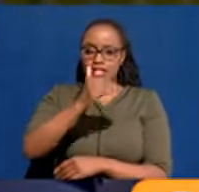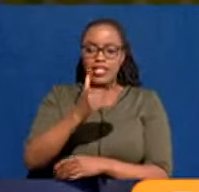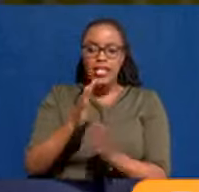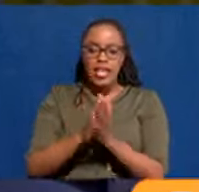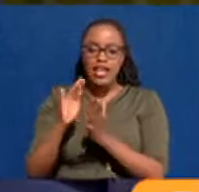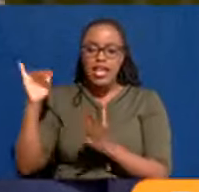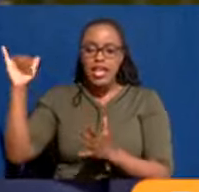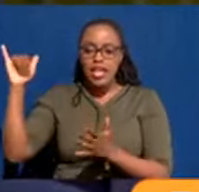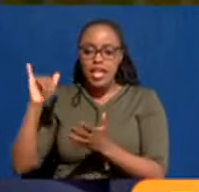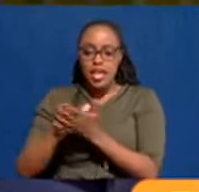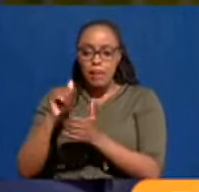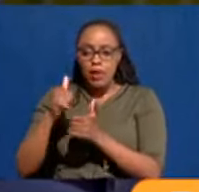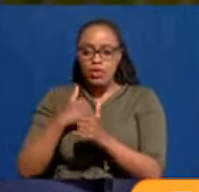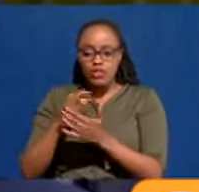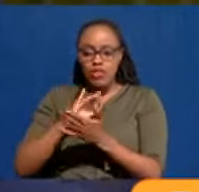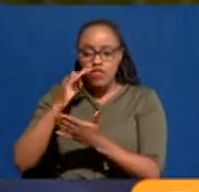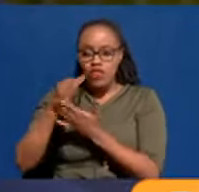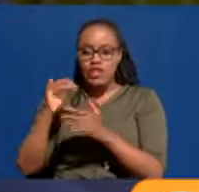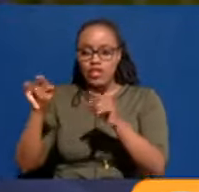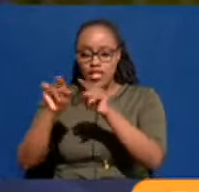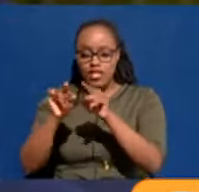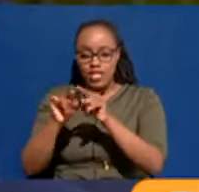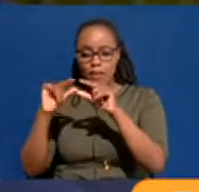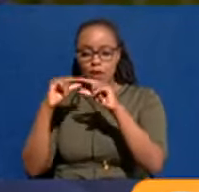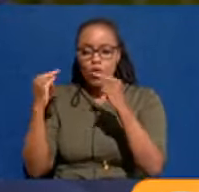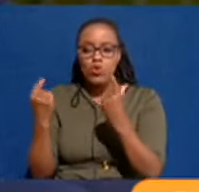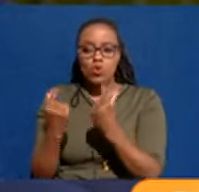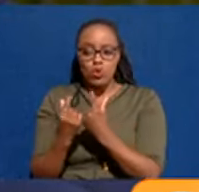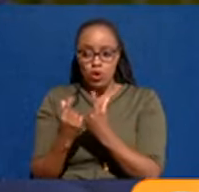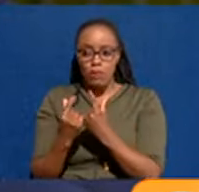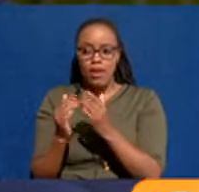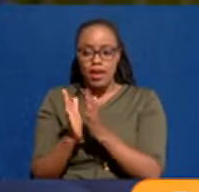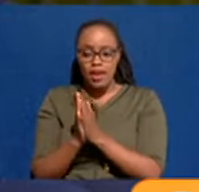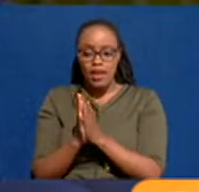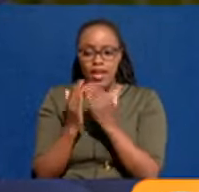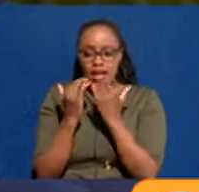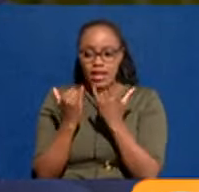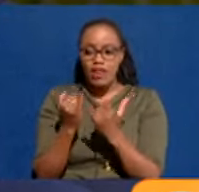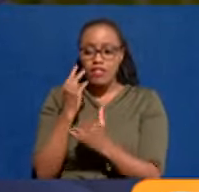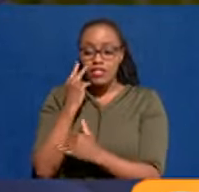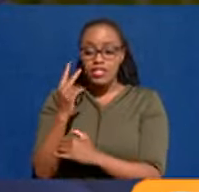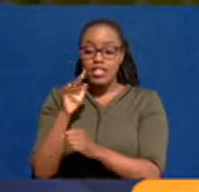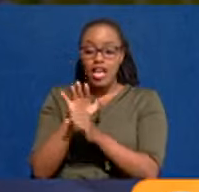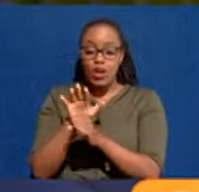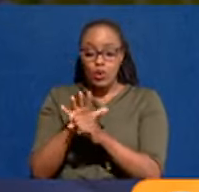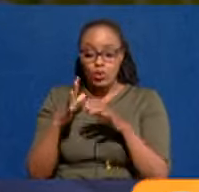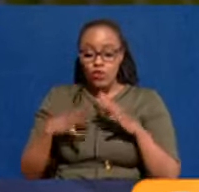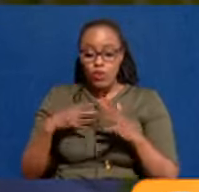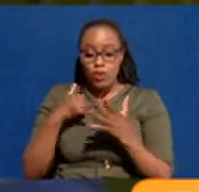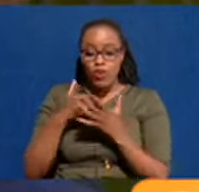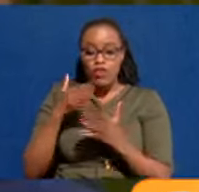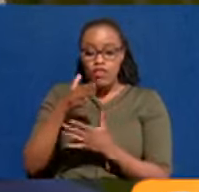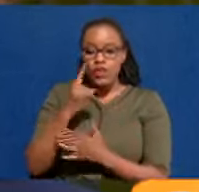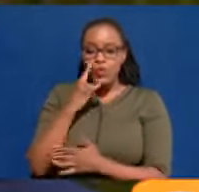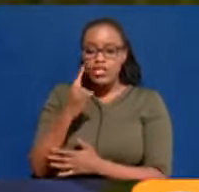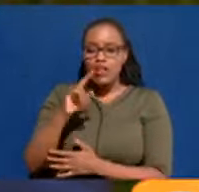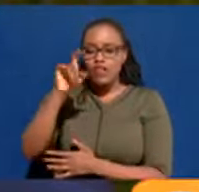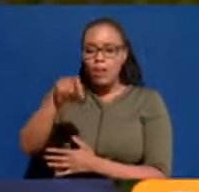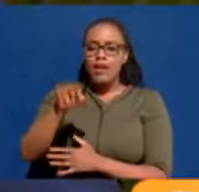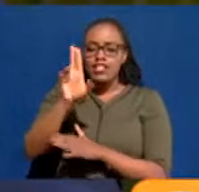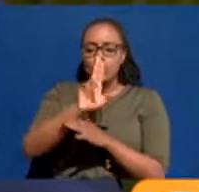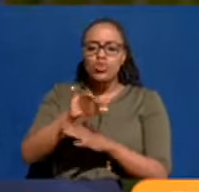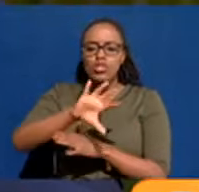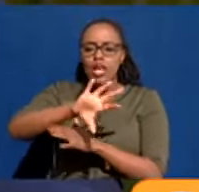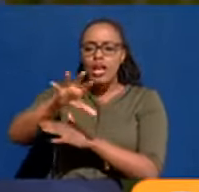airport that also is being funded by the same group. And now we've seen a lot of the players saying, look, you don't have to use county